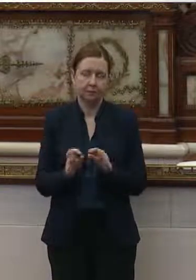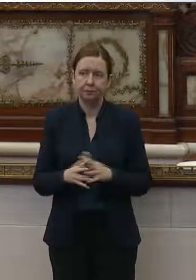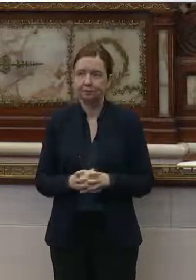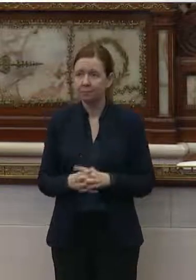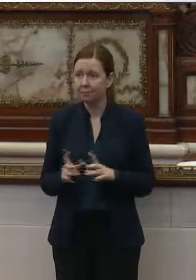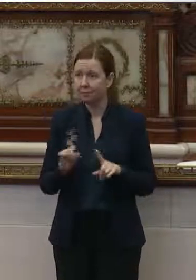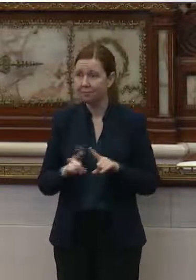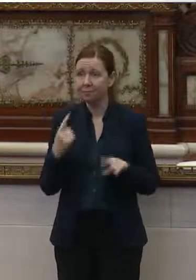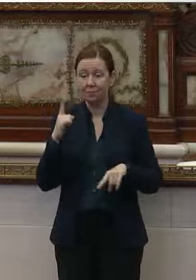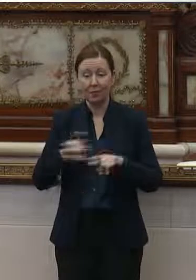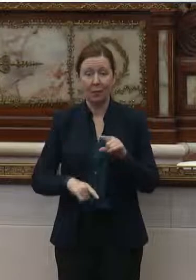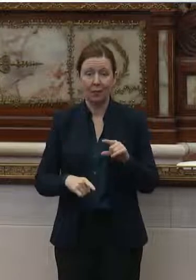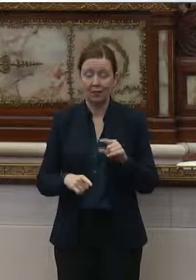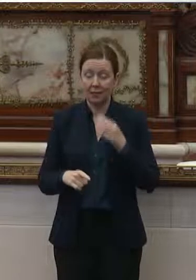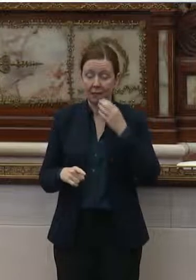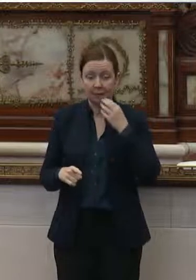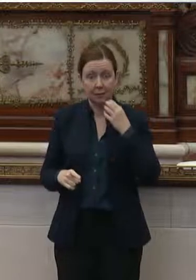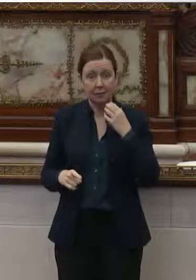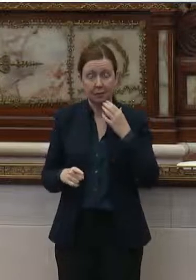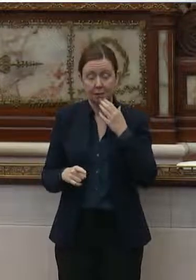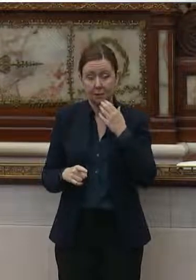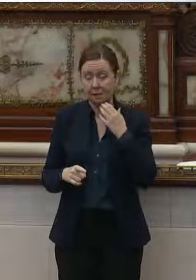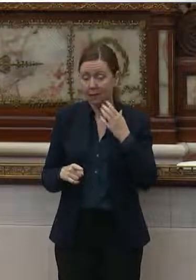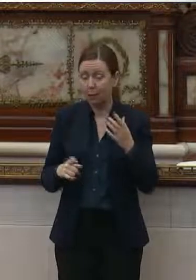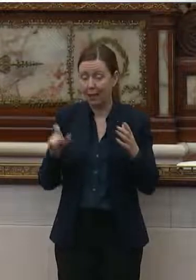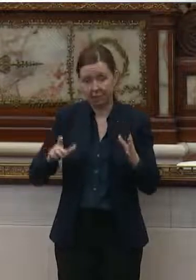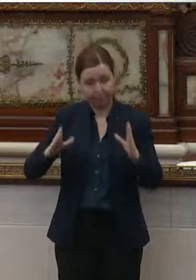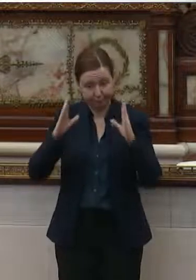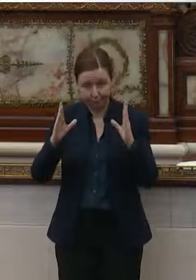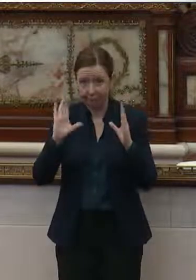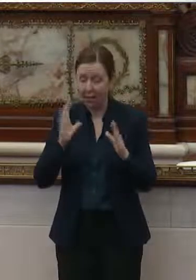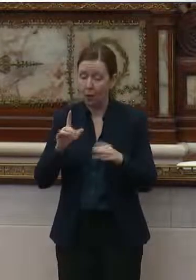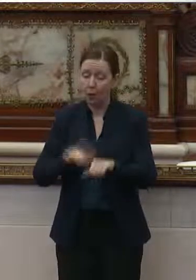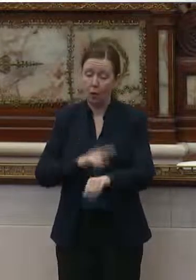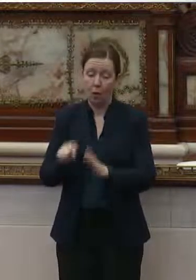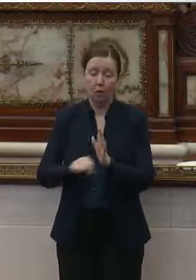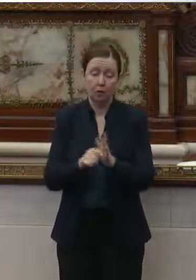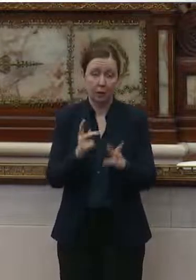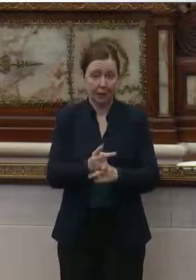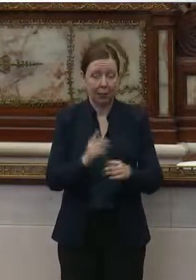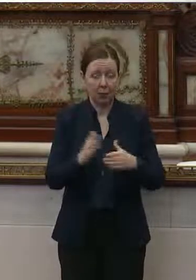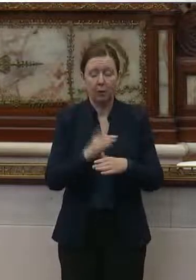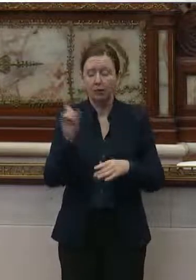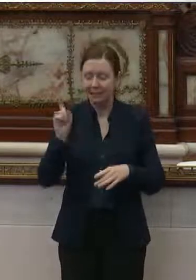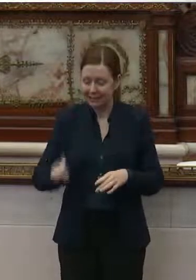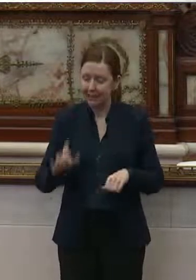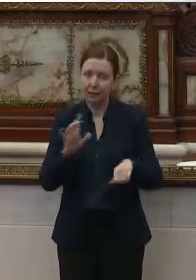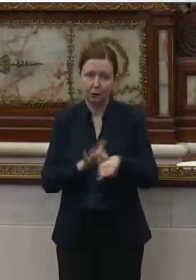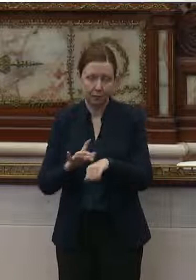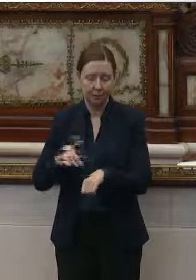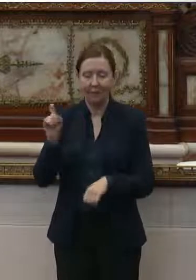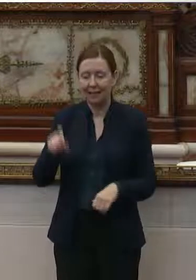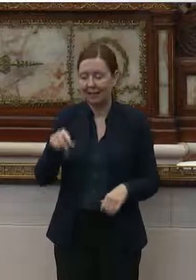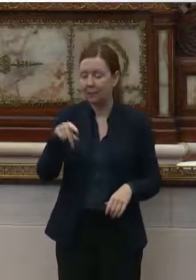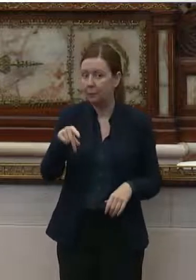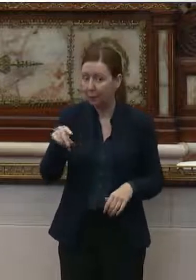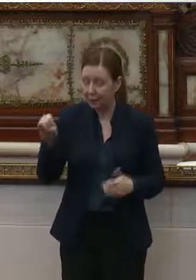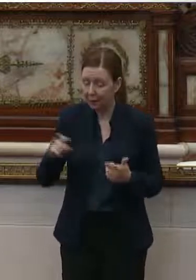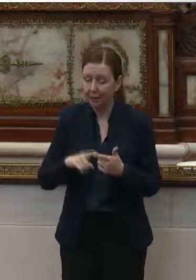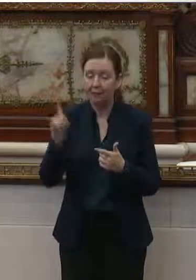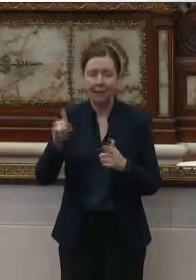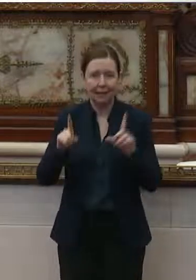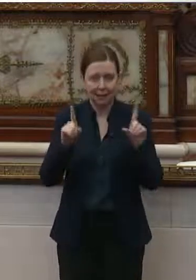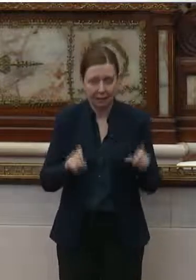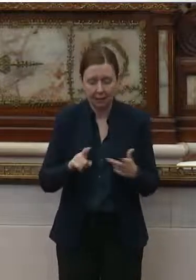But we can't let down our guard, and our long-term care partners continue to need these tangible resources. They need PPE. They need testing.